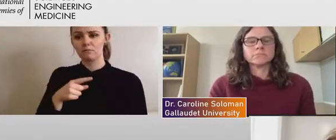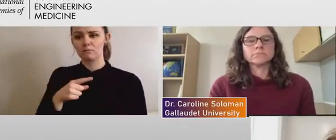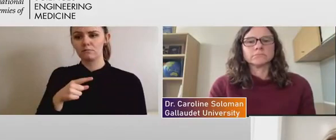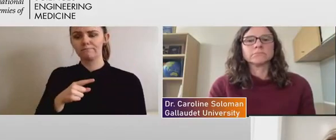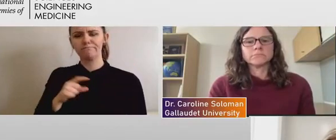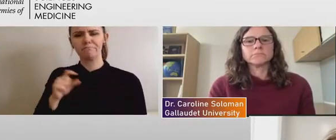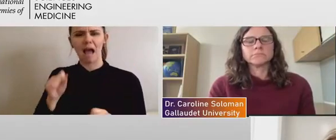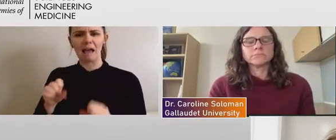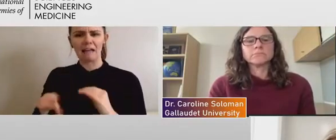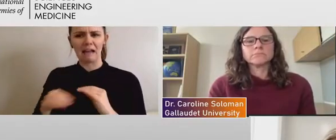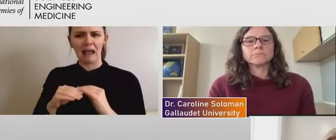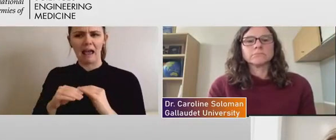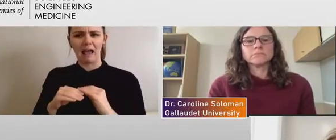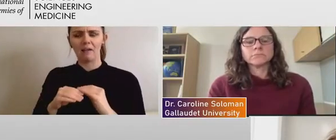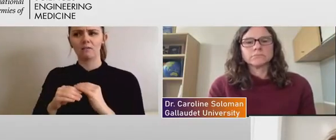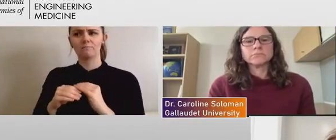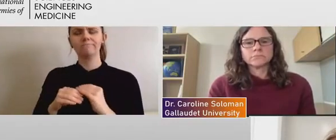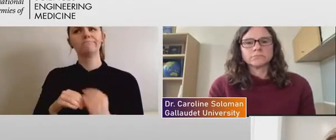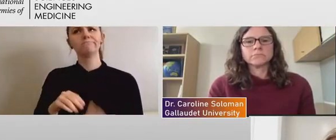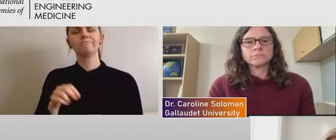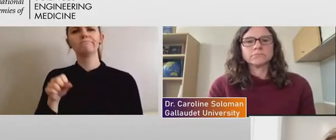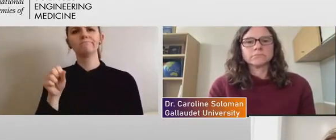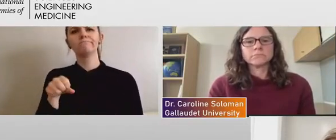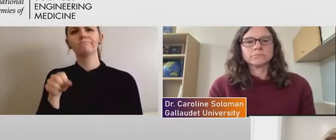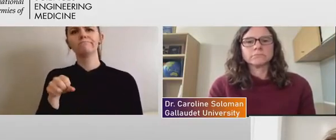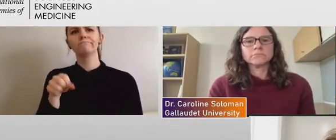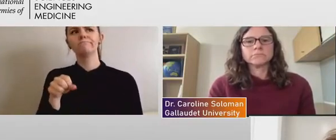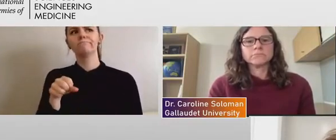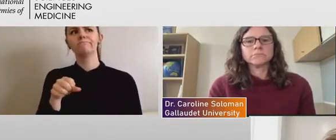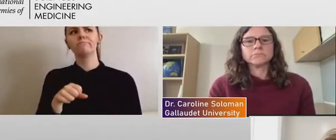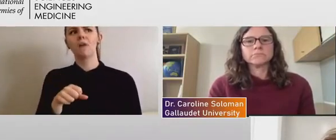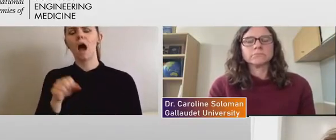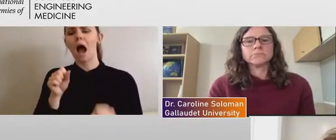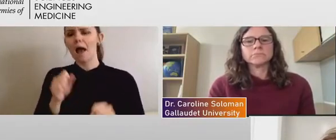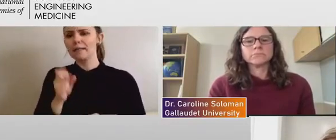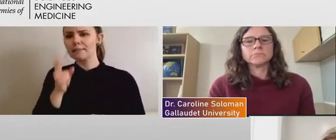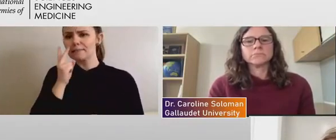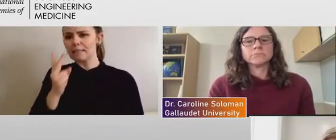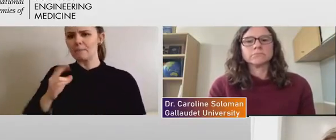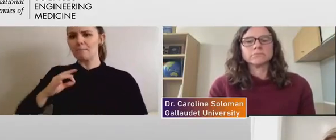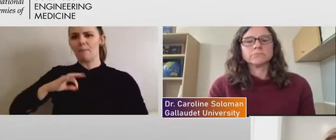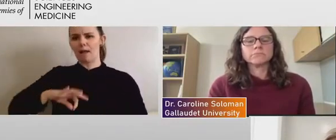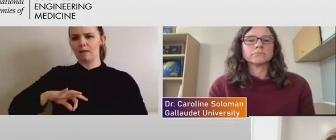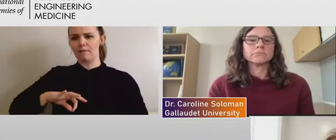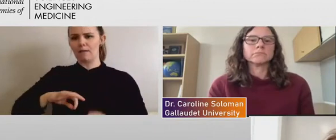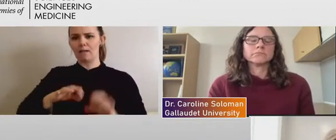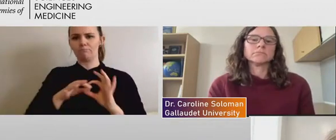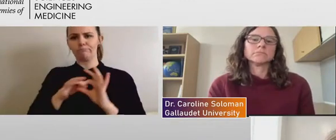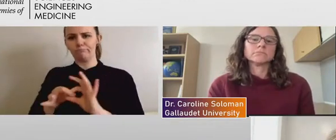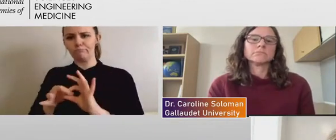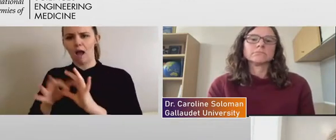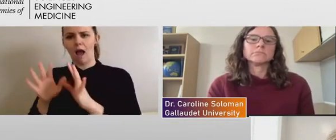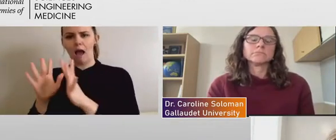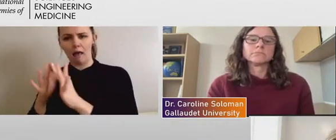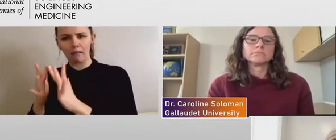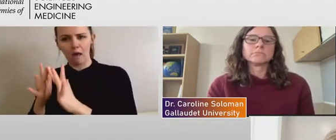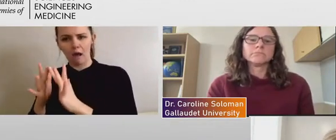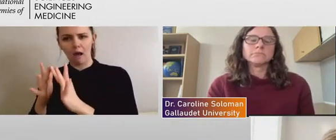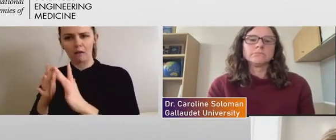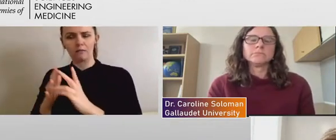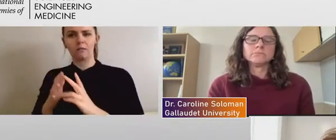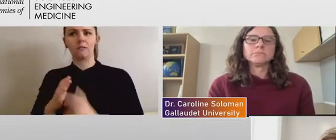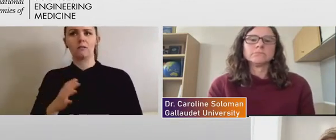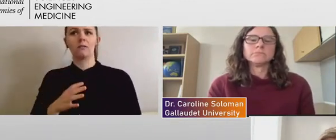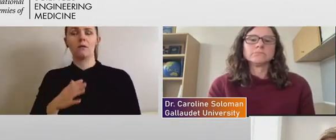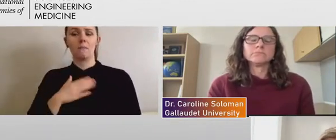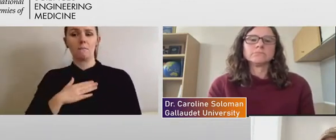I, I just see the definitely the benefit of the online versus in person. Um, the work in my lab is,